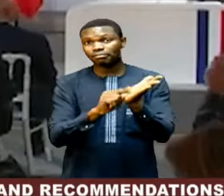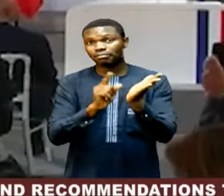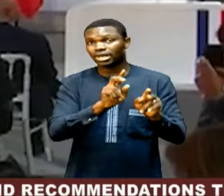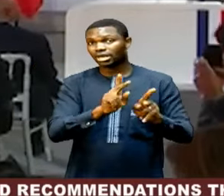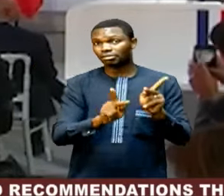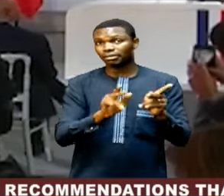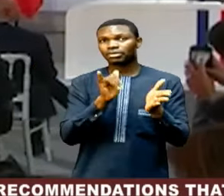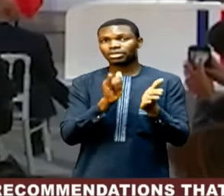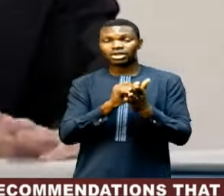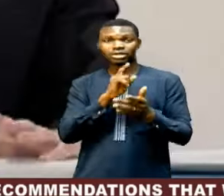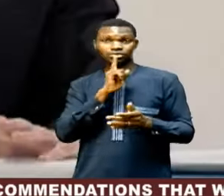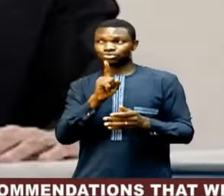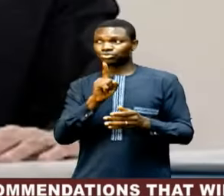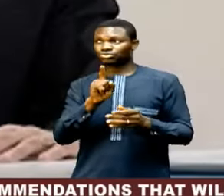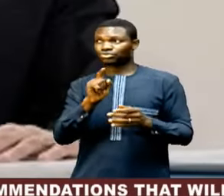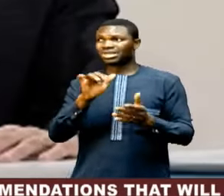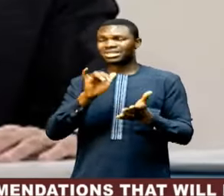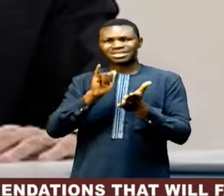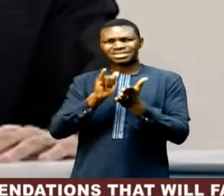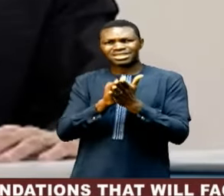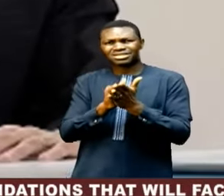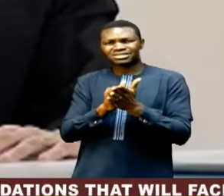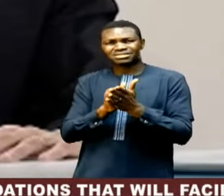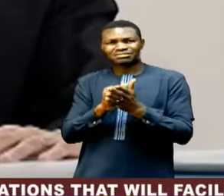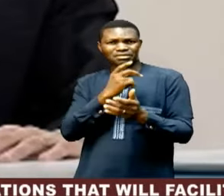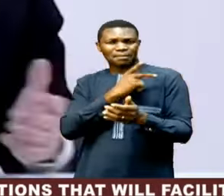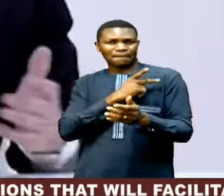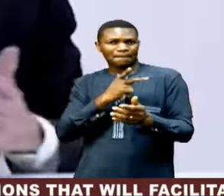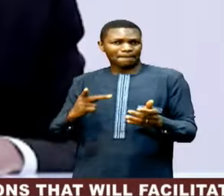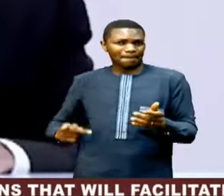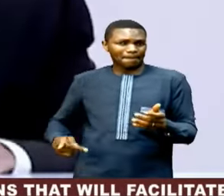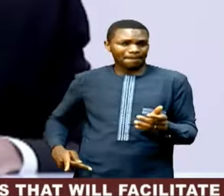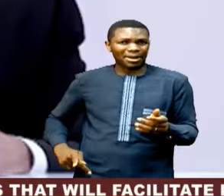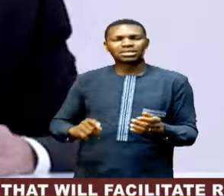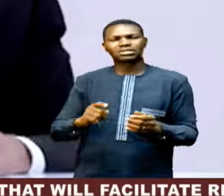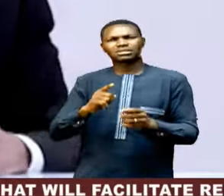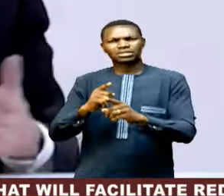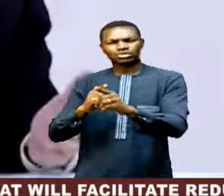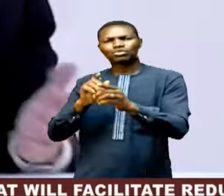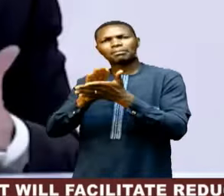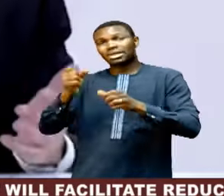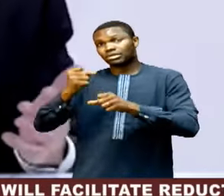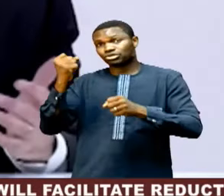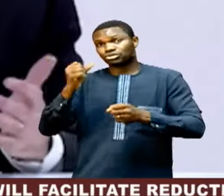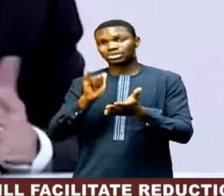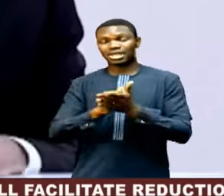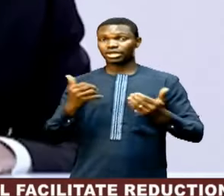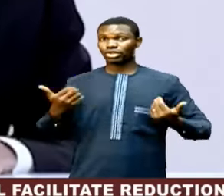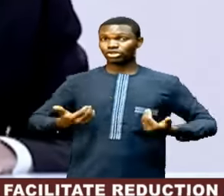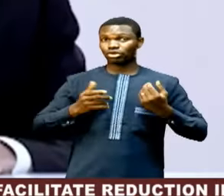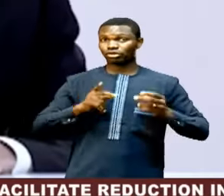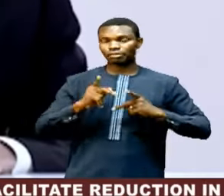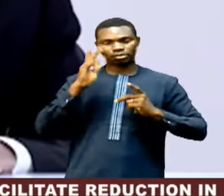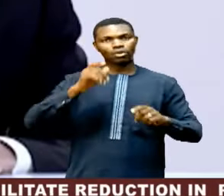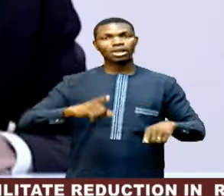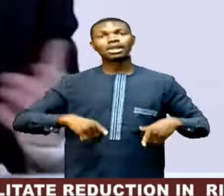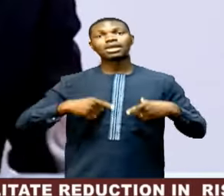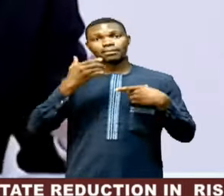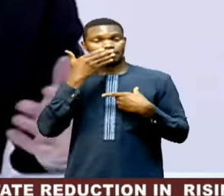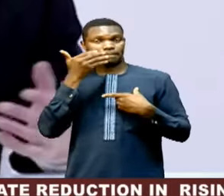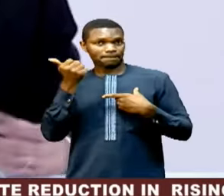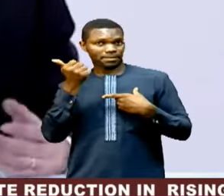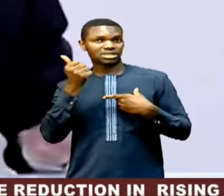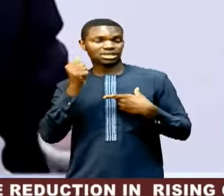the chandeliers of the LEC palace. The French president is optimistic that the younger generation will live better tomorrow